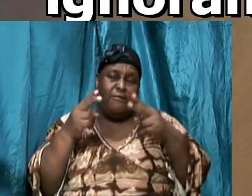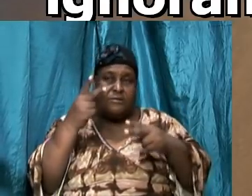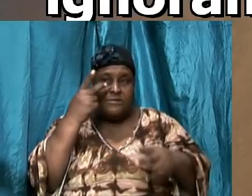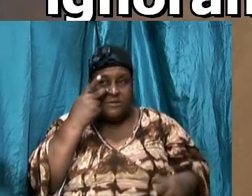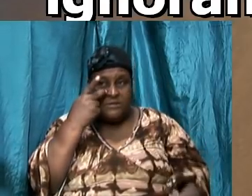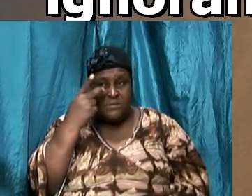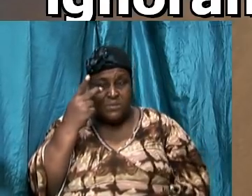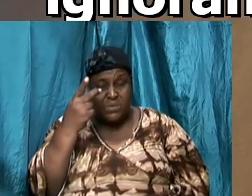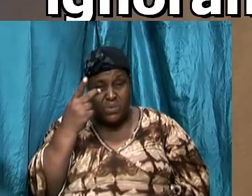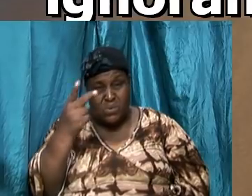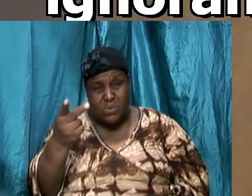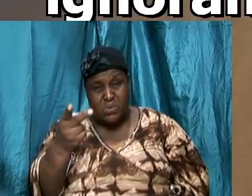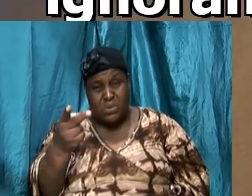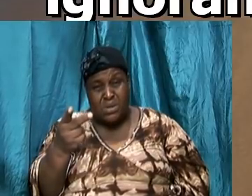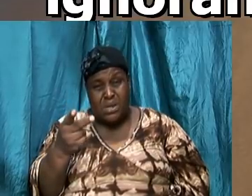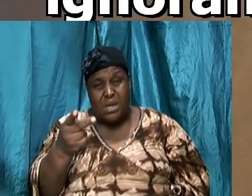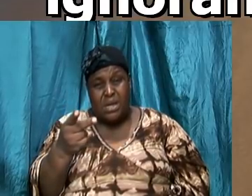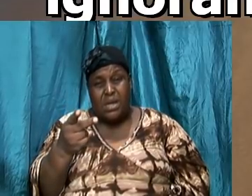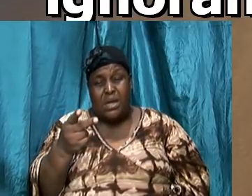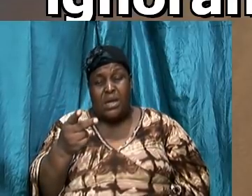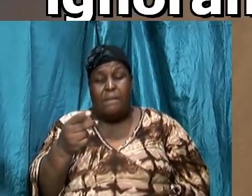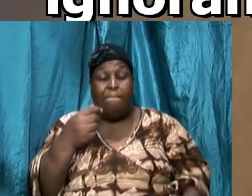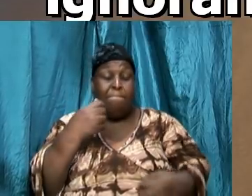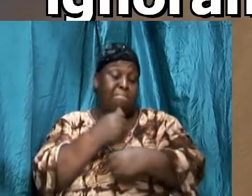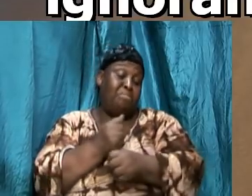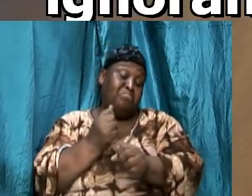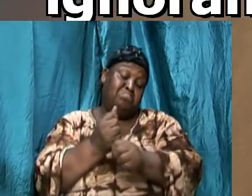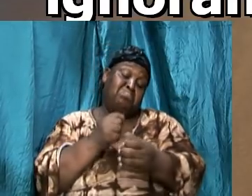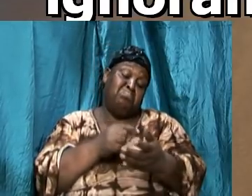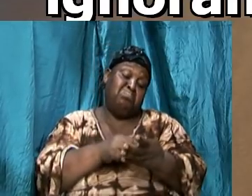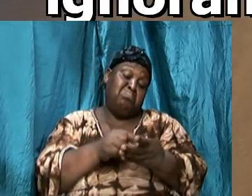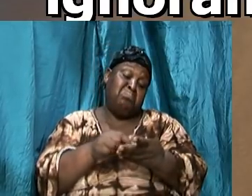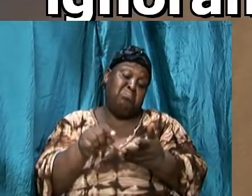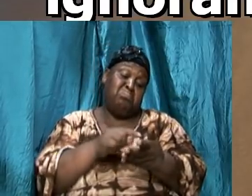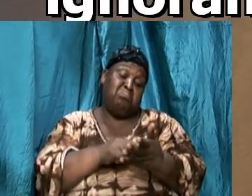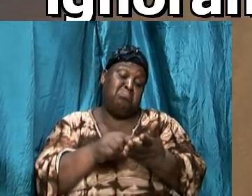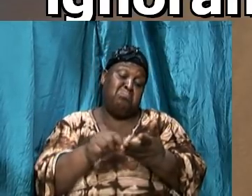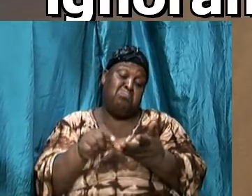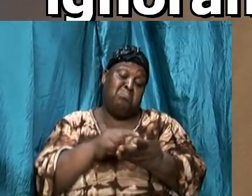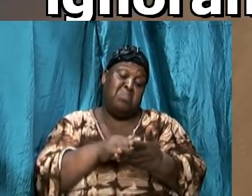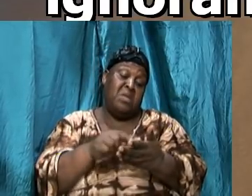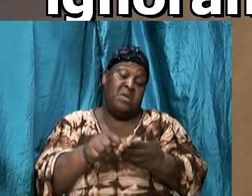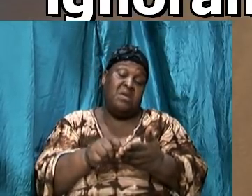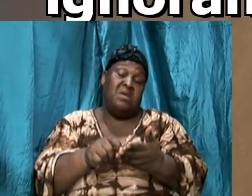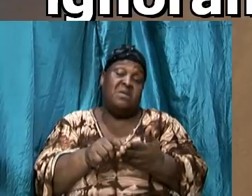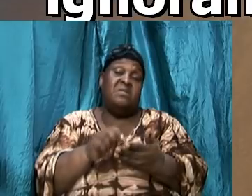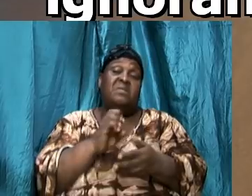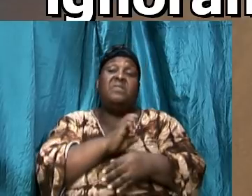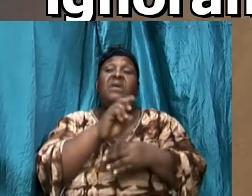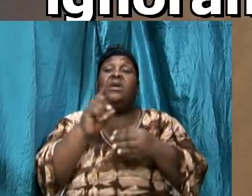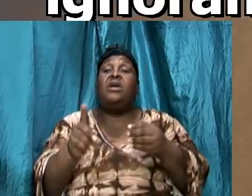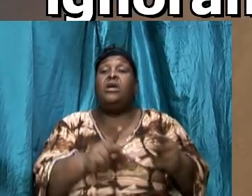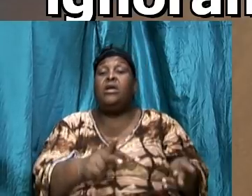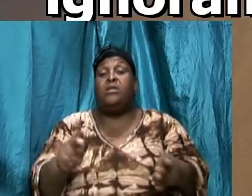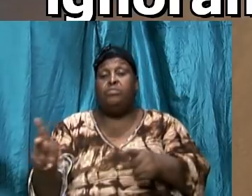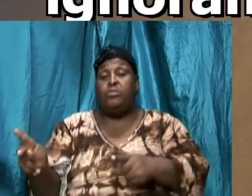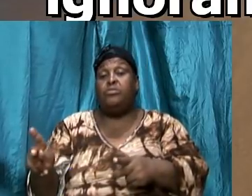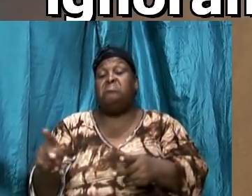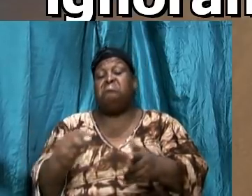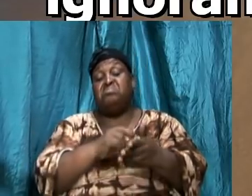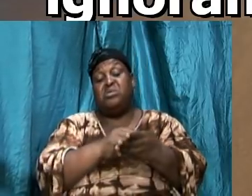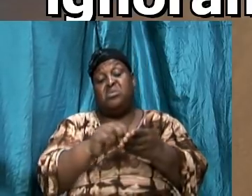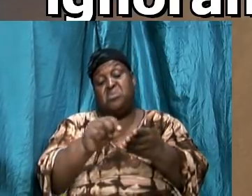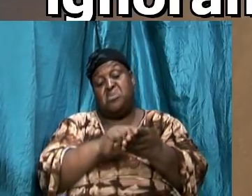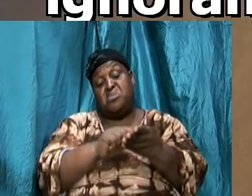closely, and you probably make notes there. And I did say that at the end, we will be putting all of these together. You will have them, but